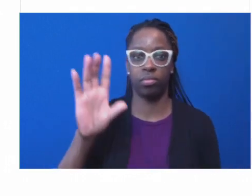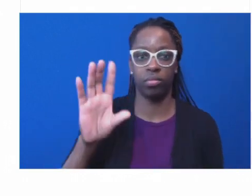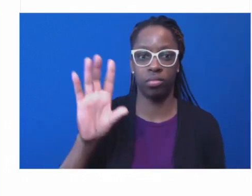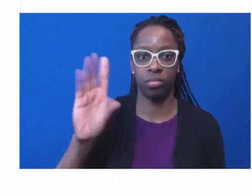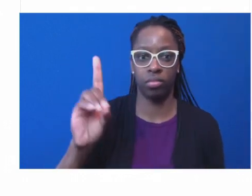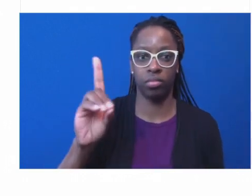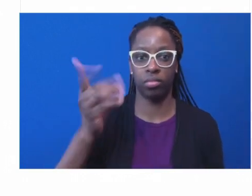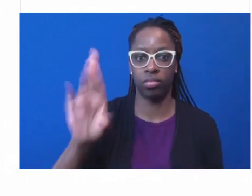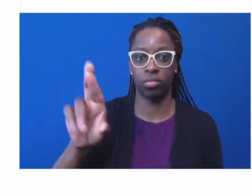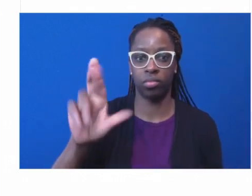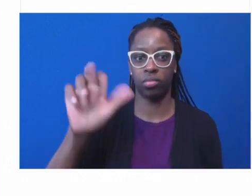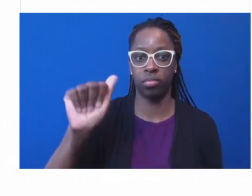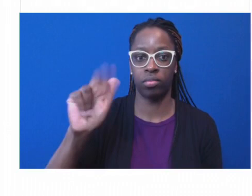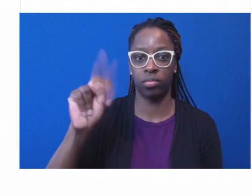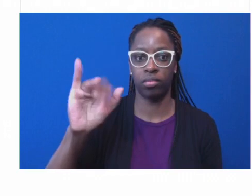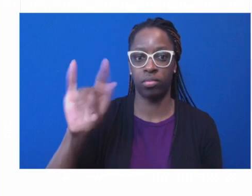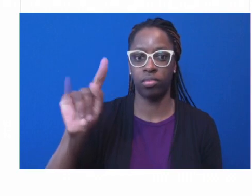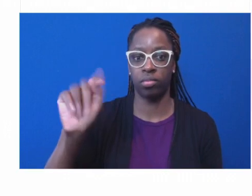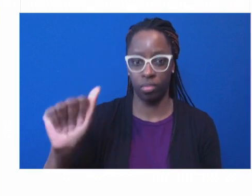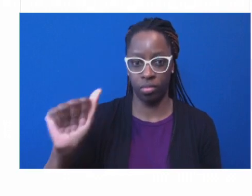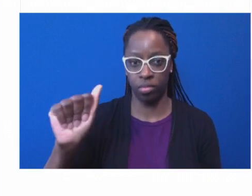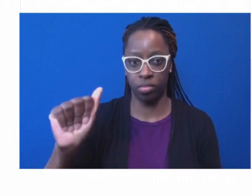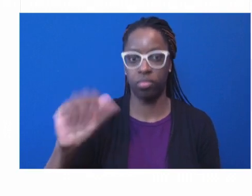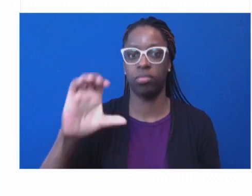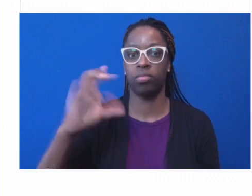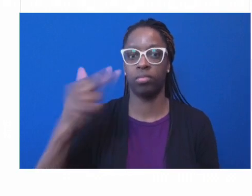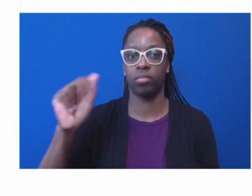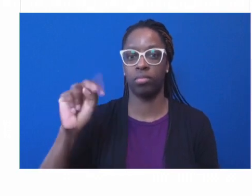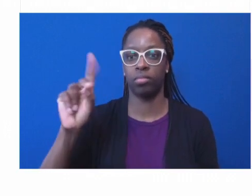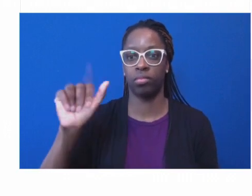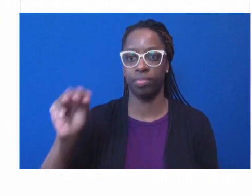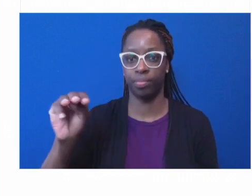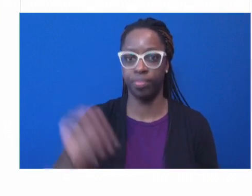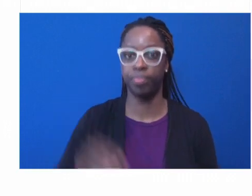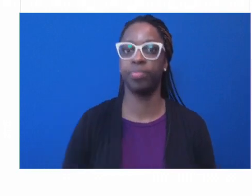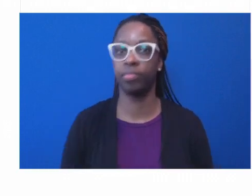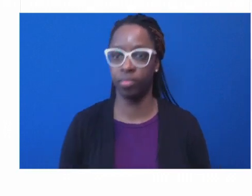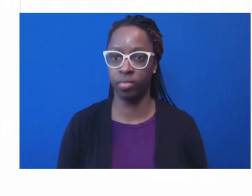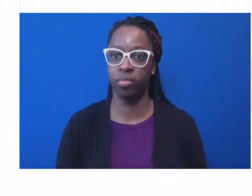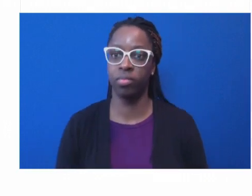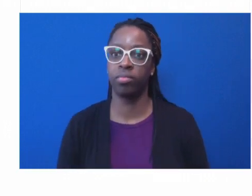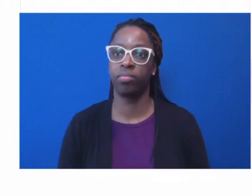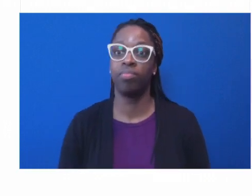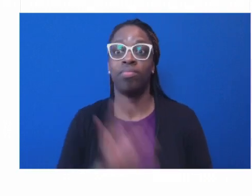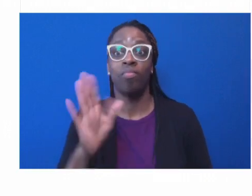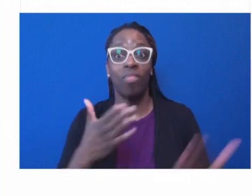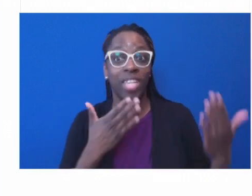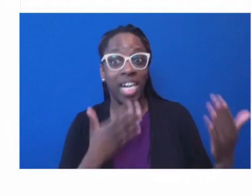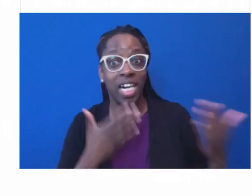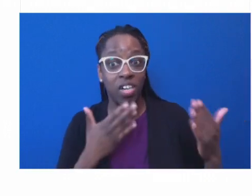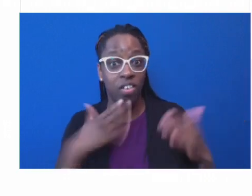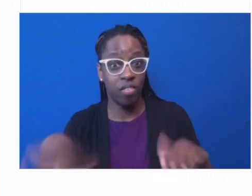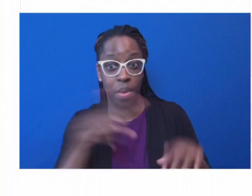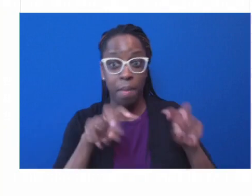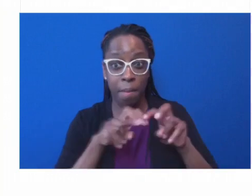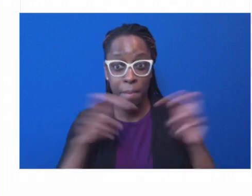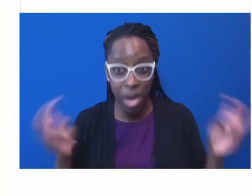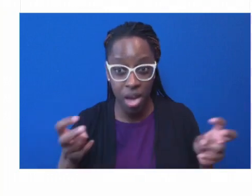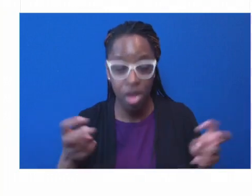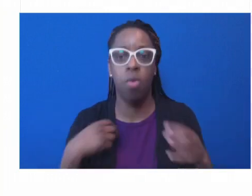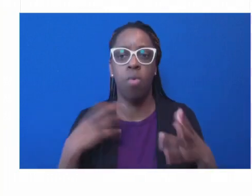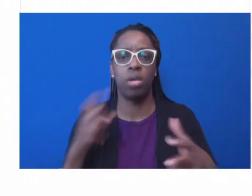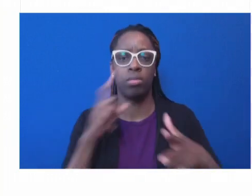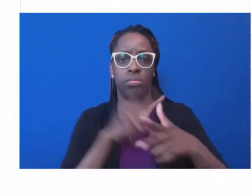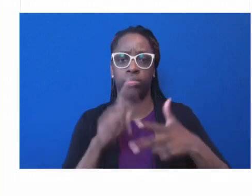Great. Thanks, Monica, and thanks to the other panelists. I thought I would just kind of point to three critical areas that build on the prior